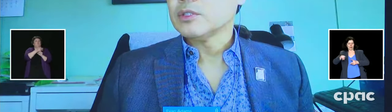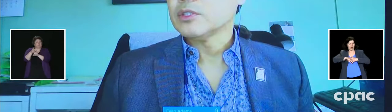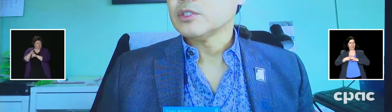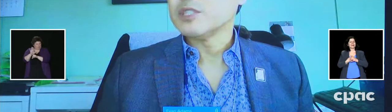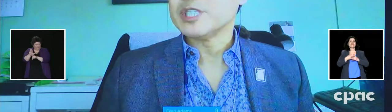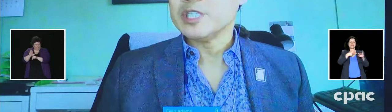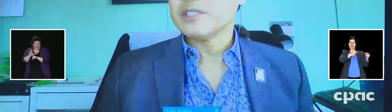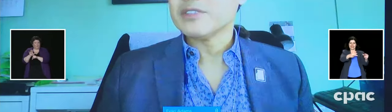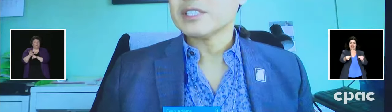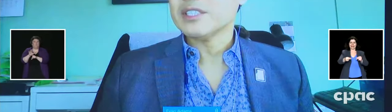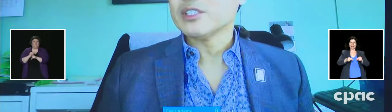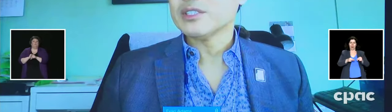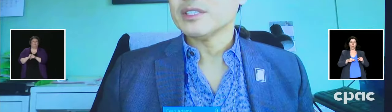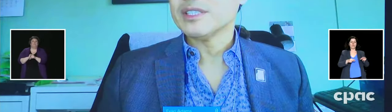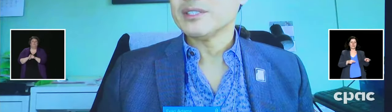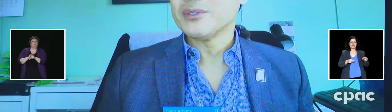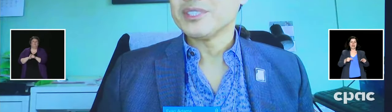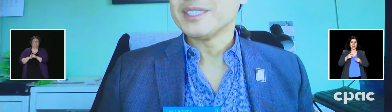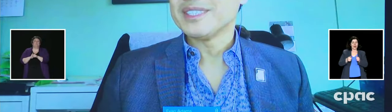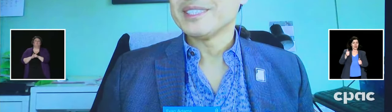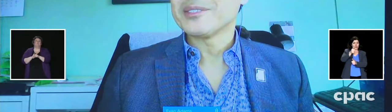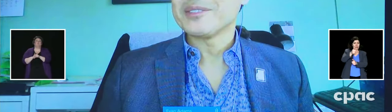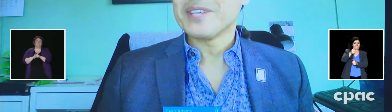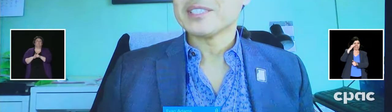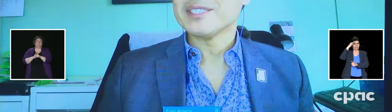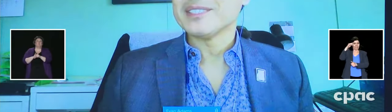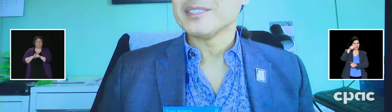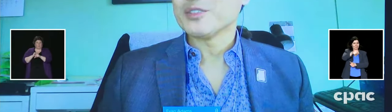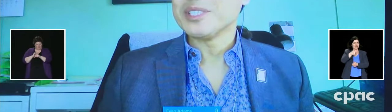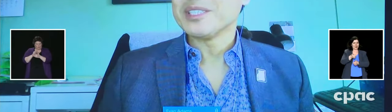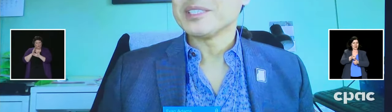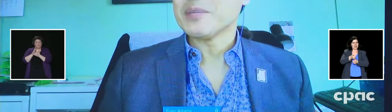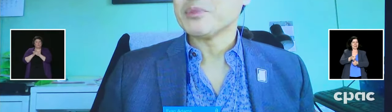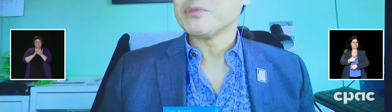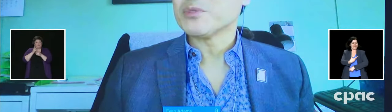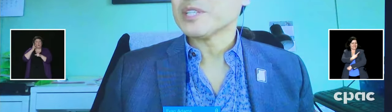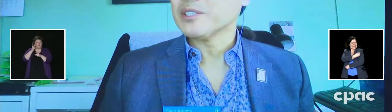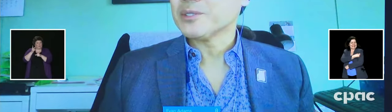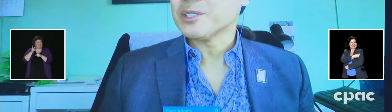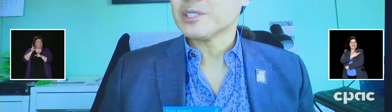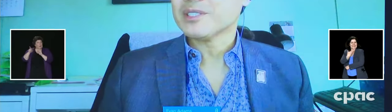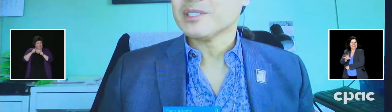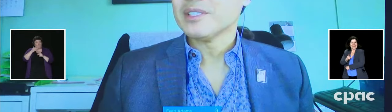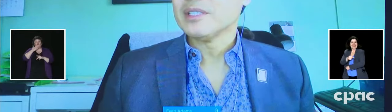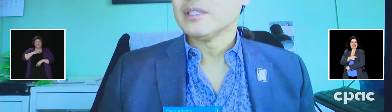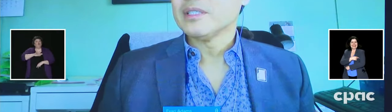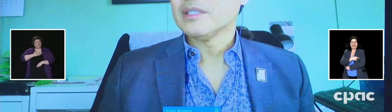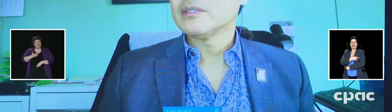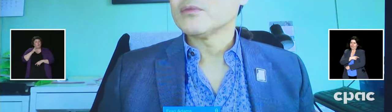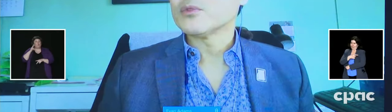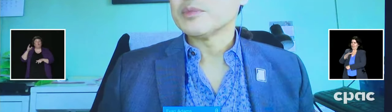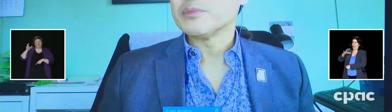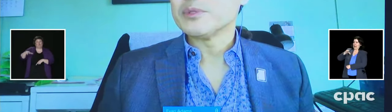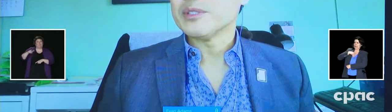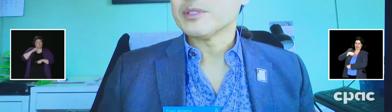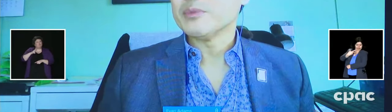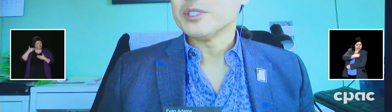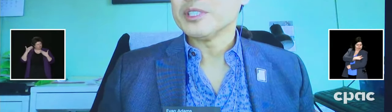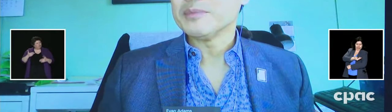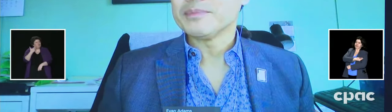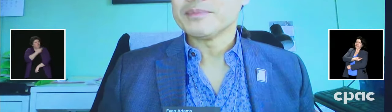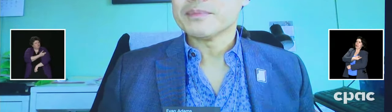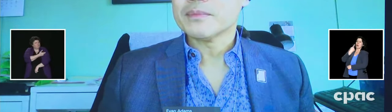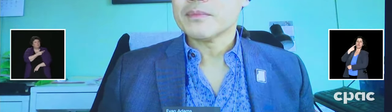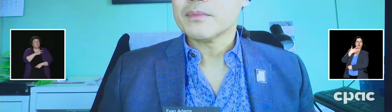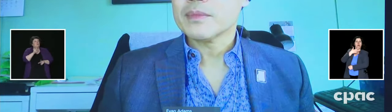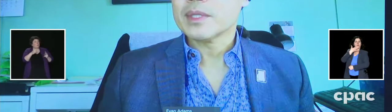Chief Dennis Meeches received the vaccination and noted he took the vaccine to be an example for the elders and for the people in